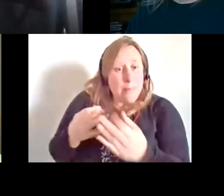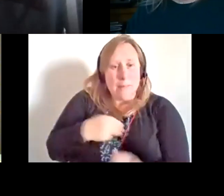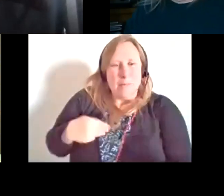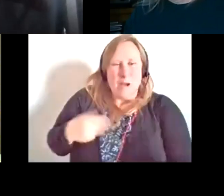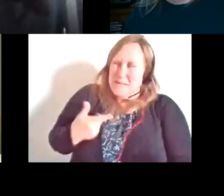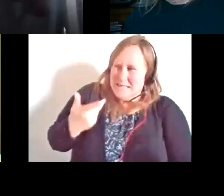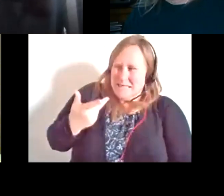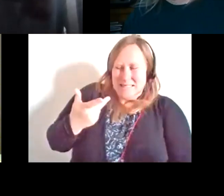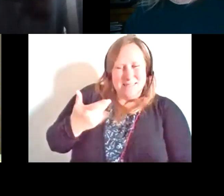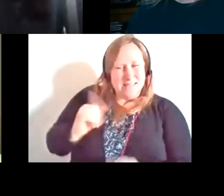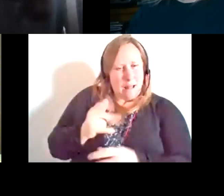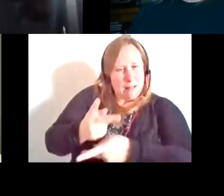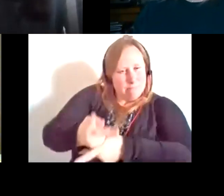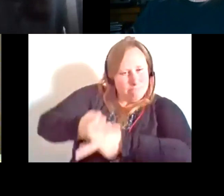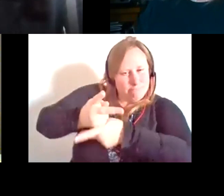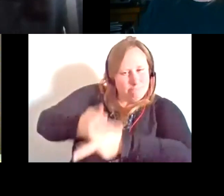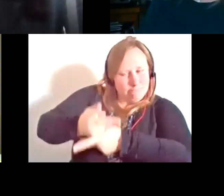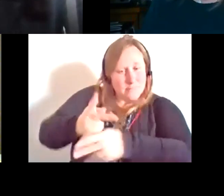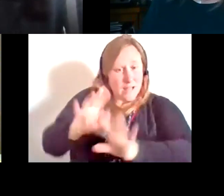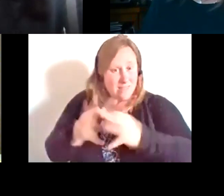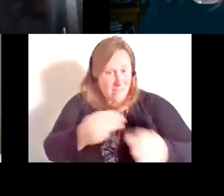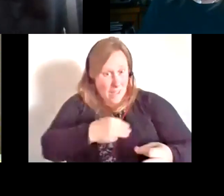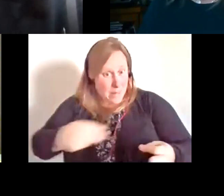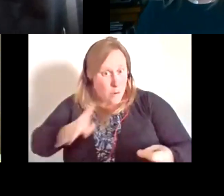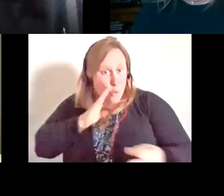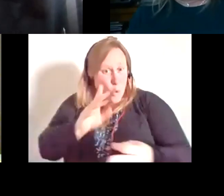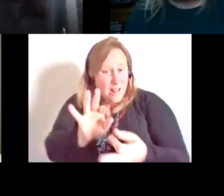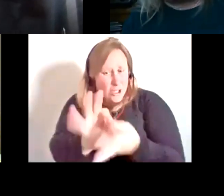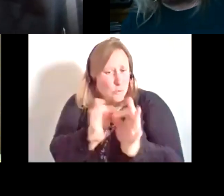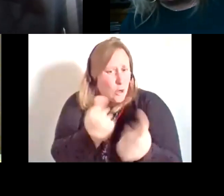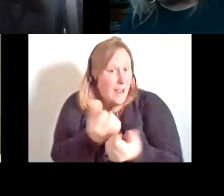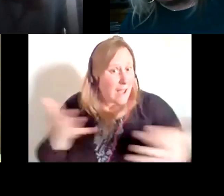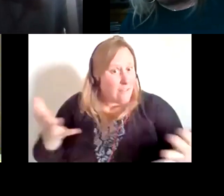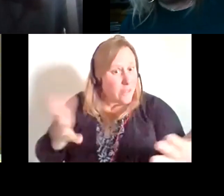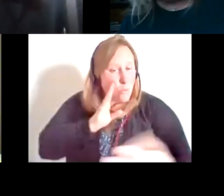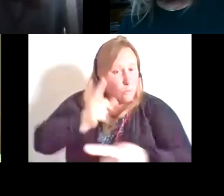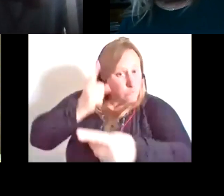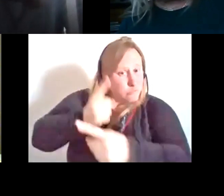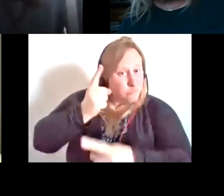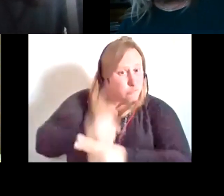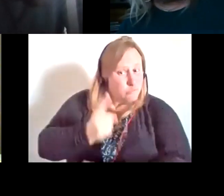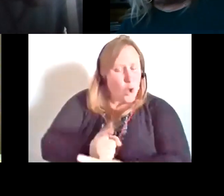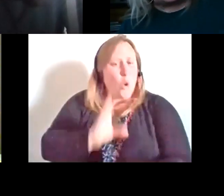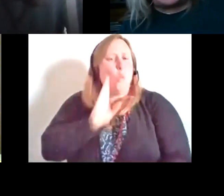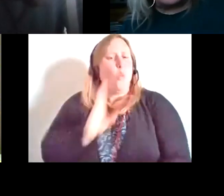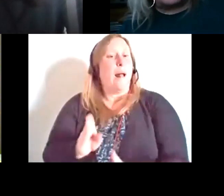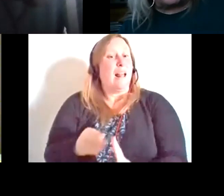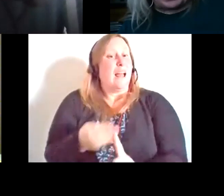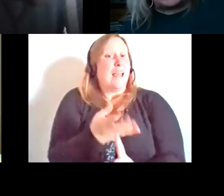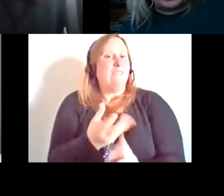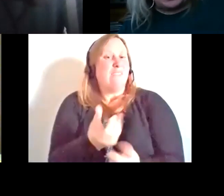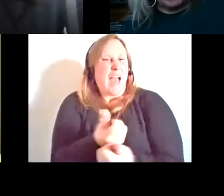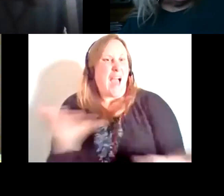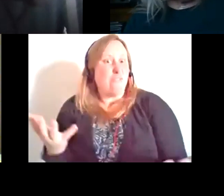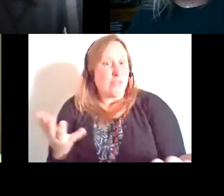careful because the family member is to interpret everything. Are they going to edit? Are they going to even give the person a message